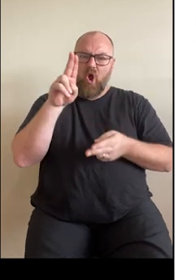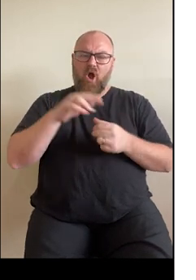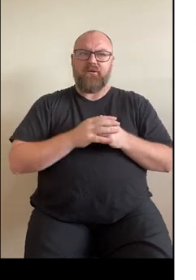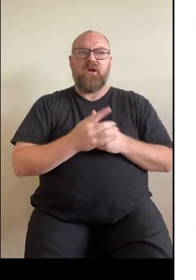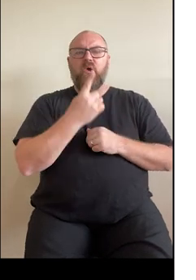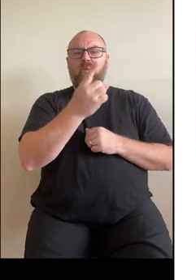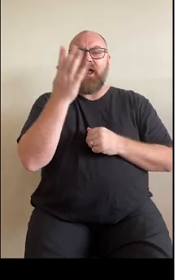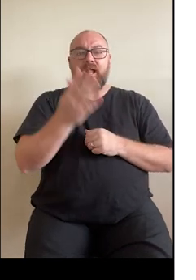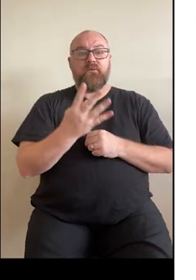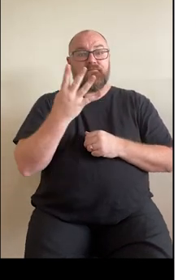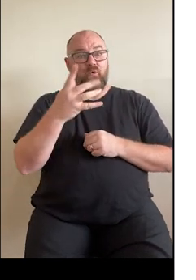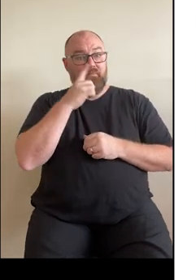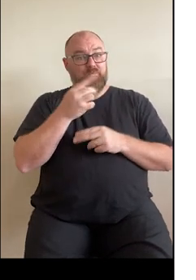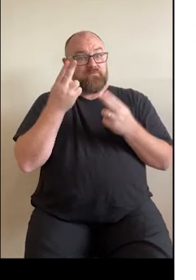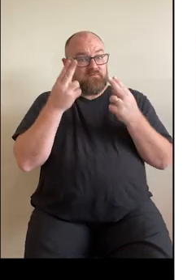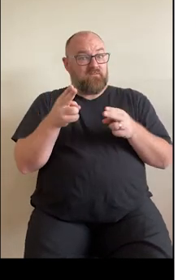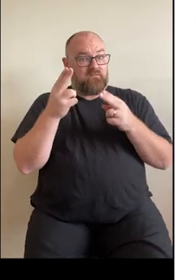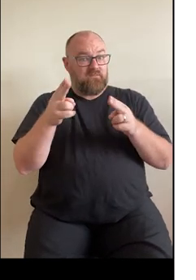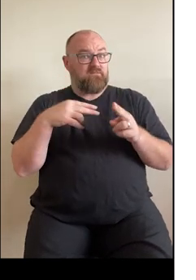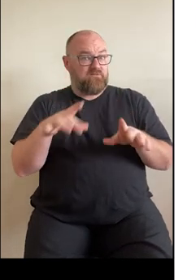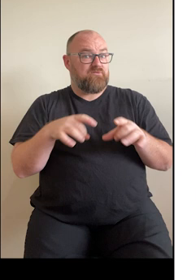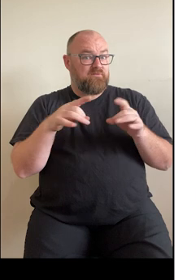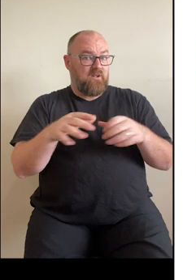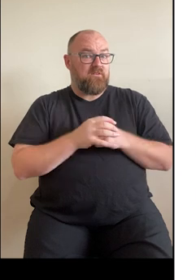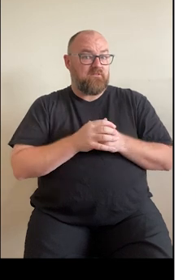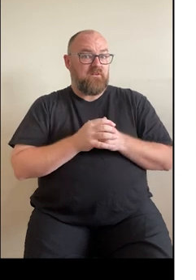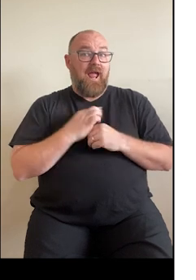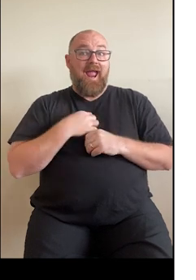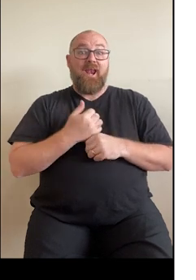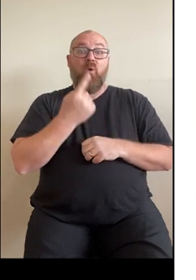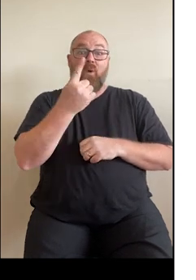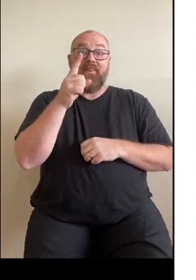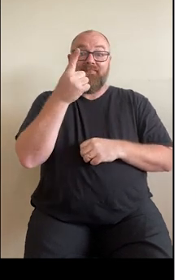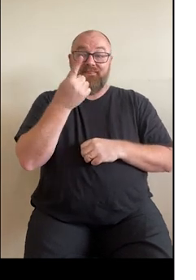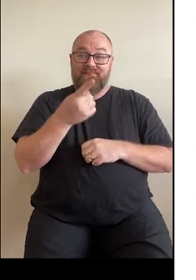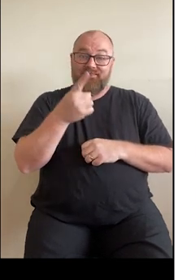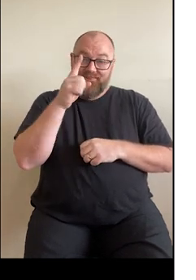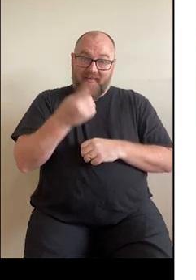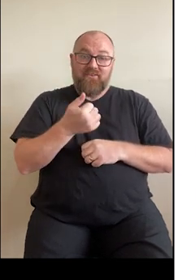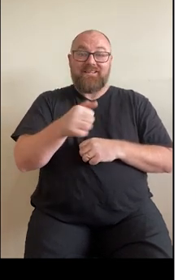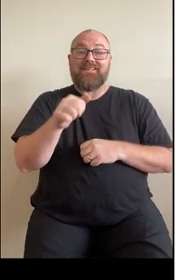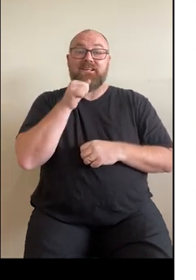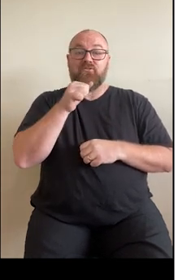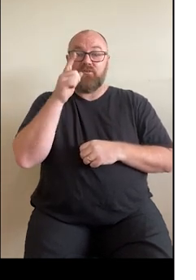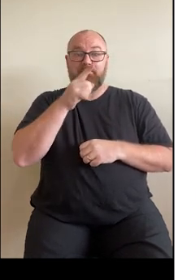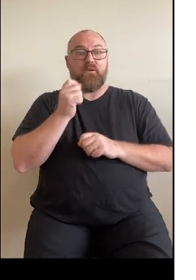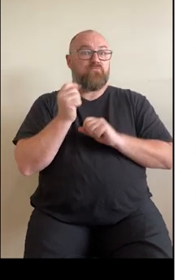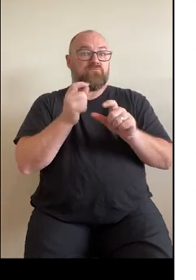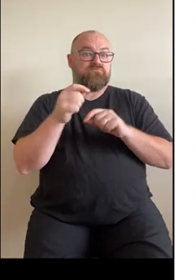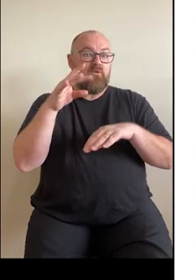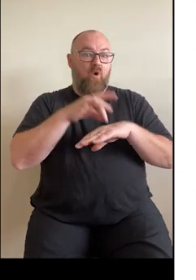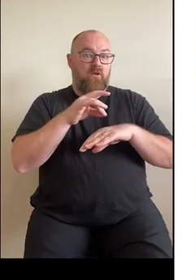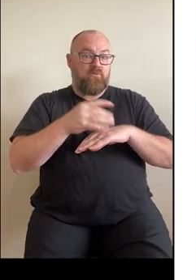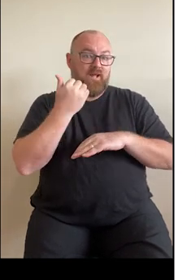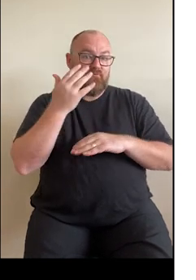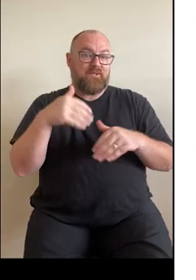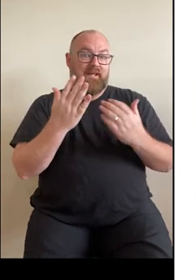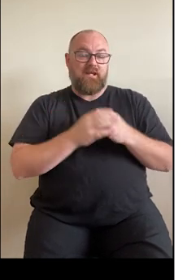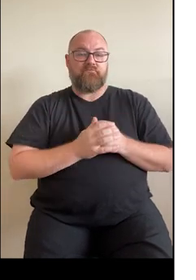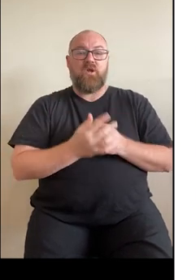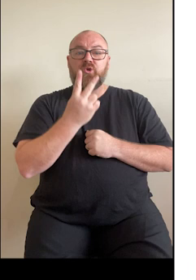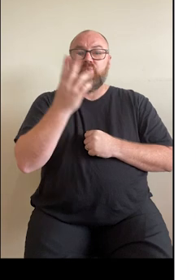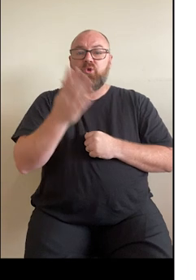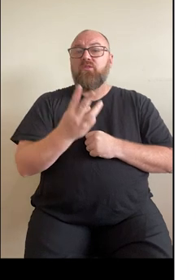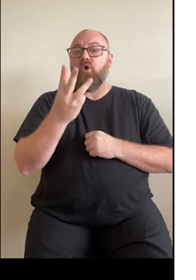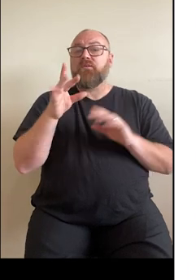four of all deaths in Australia and accounts for more than 1600 hospitalisations per day. Two thirds of Australian adults